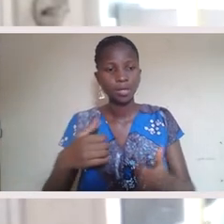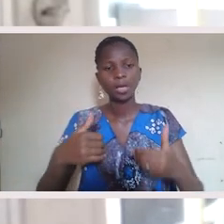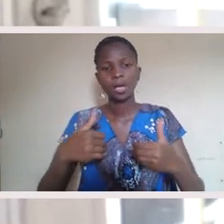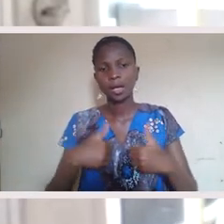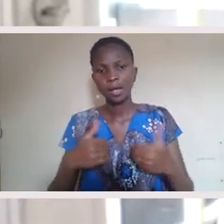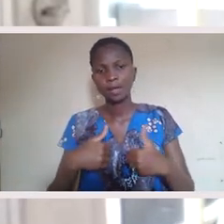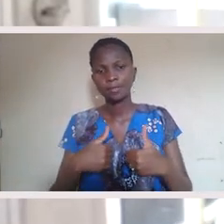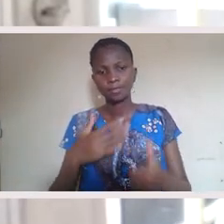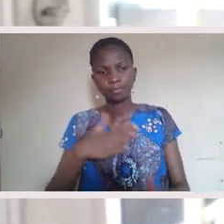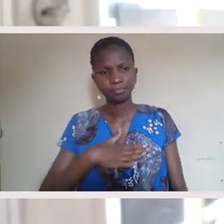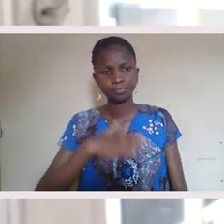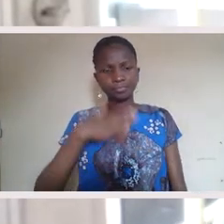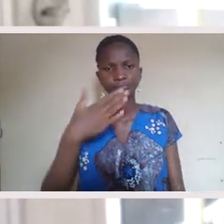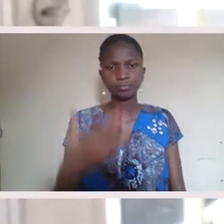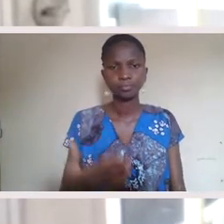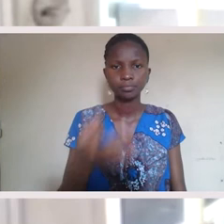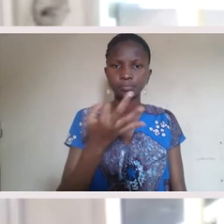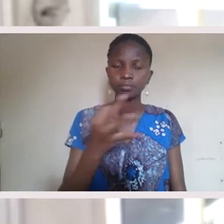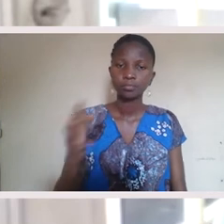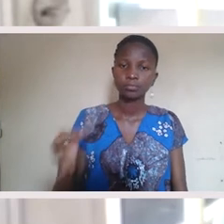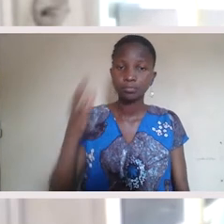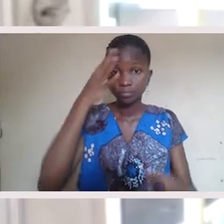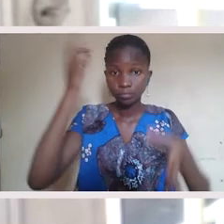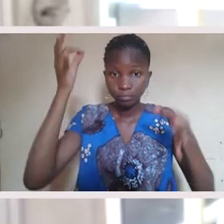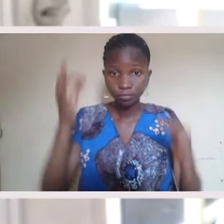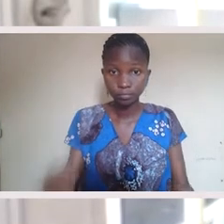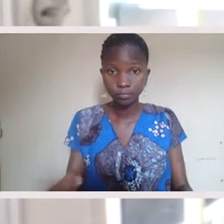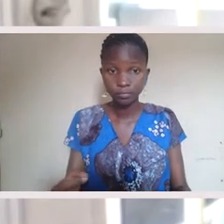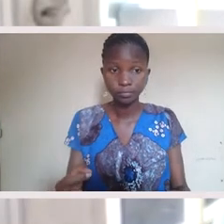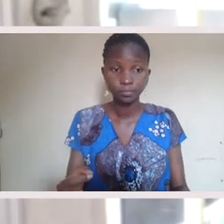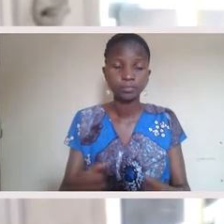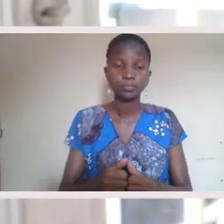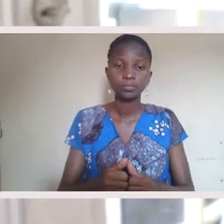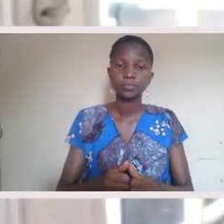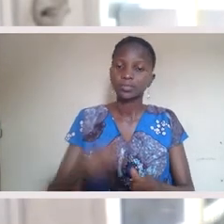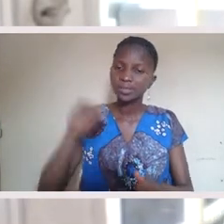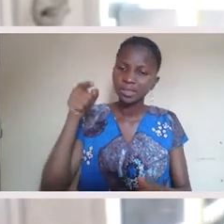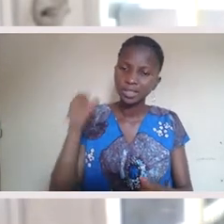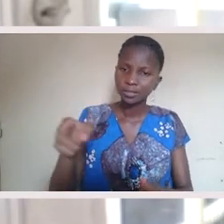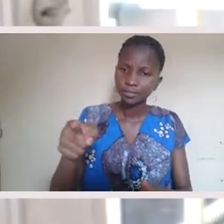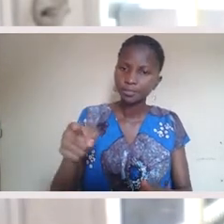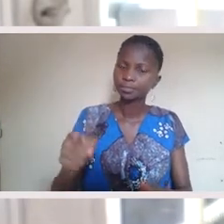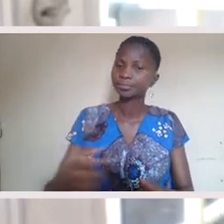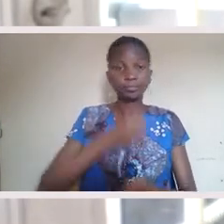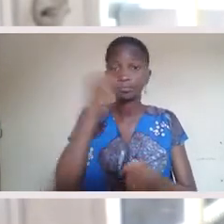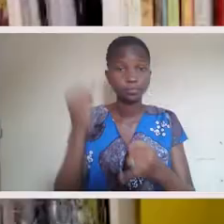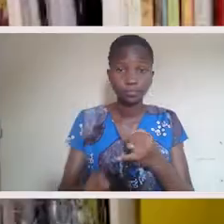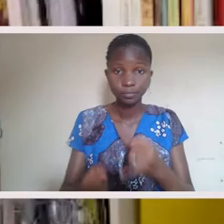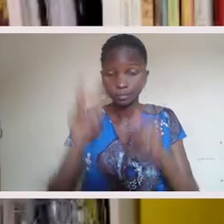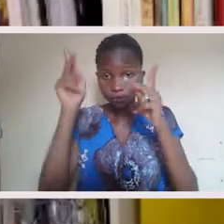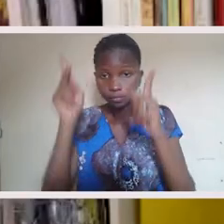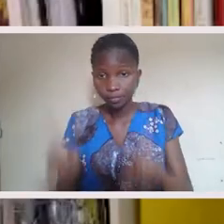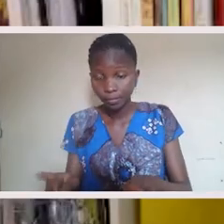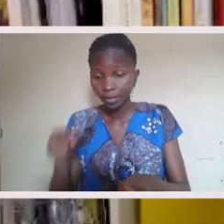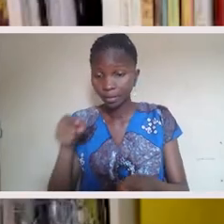able to go, I've had, that is the last racist manager I'm going to have. I'm going to go start my own company. Yeah.